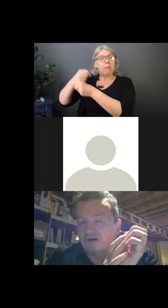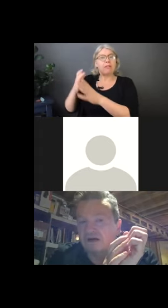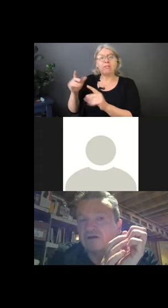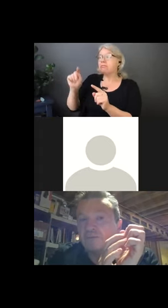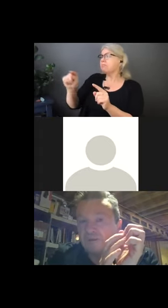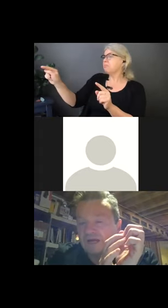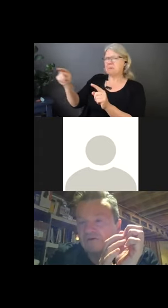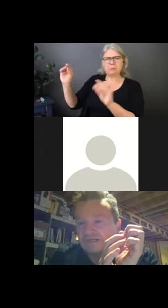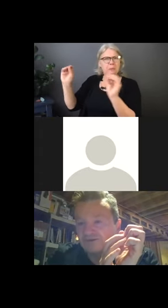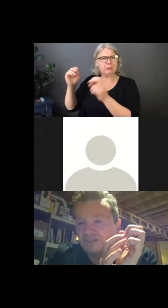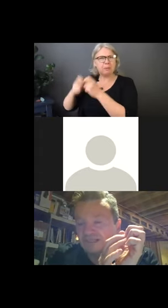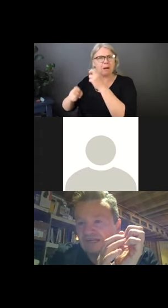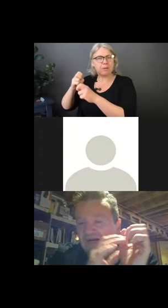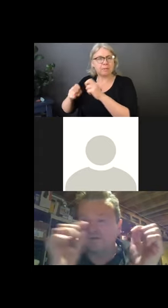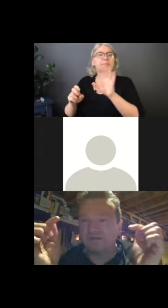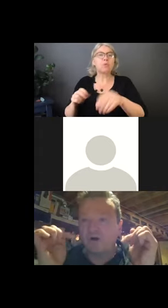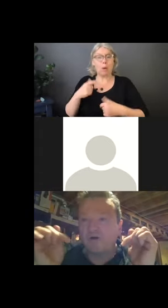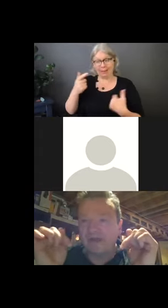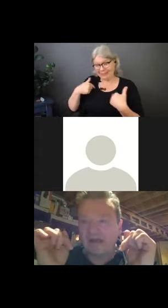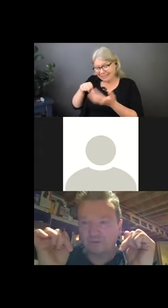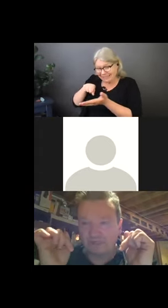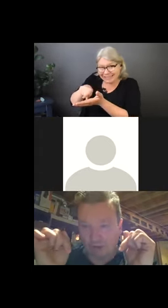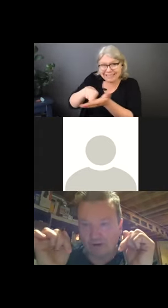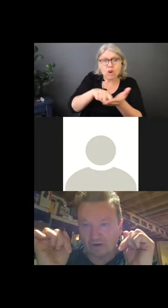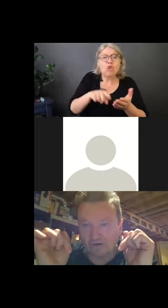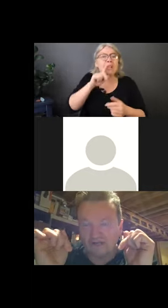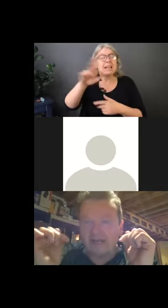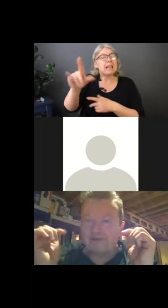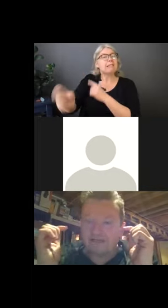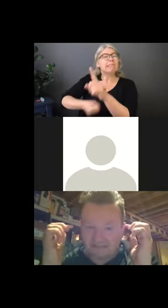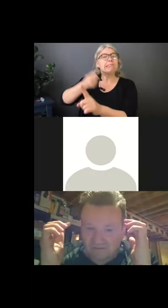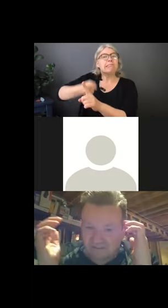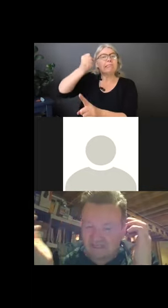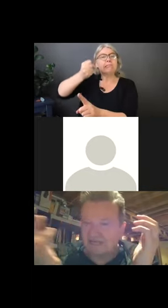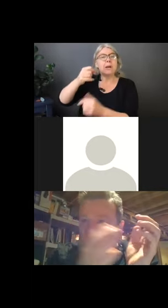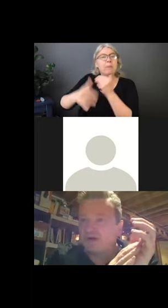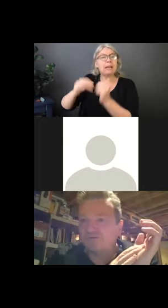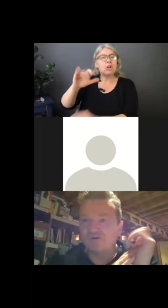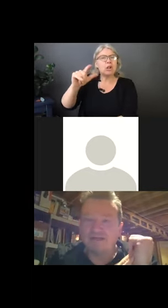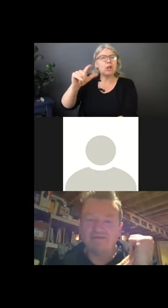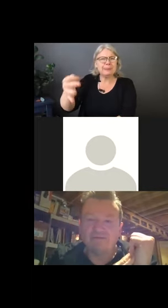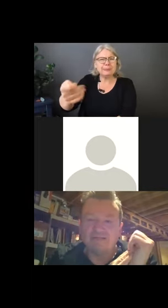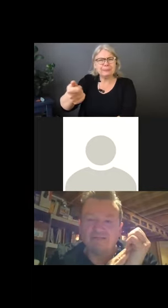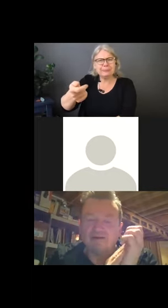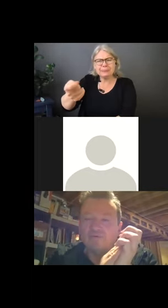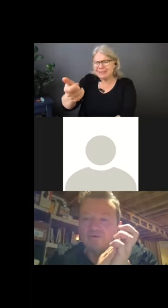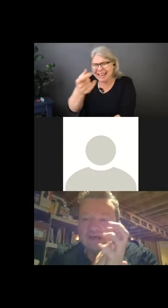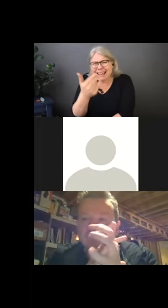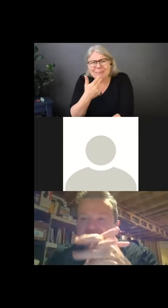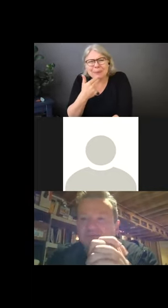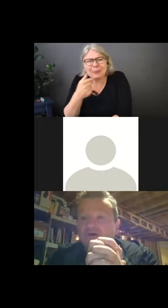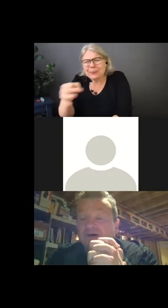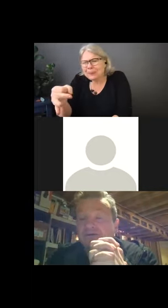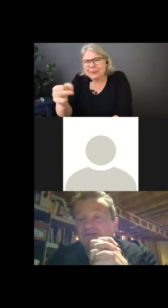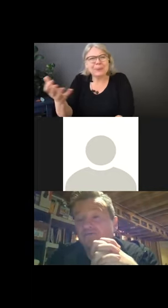alarming when I researched it, how small they actually are, but it's, you know, it's the 80, 20 rule. David, we, we talk more